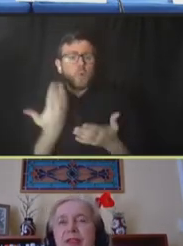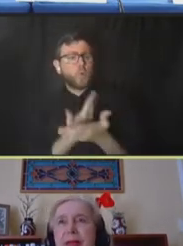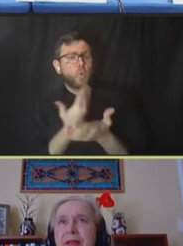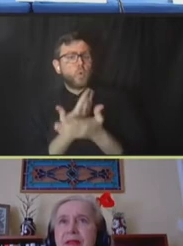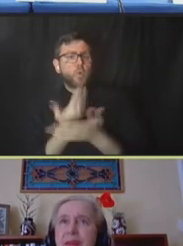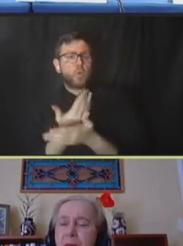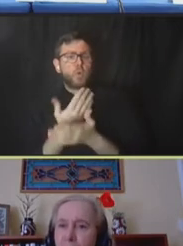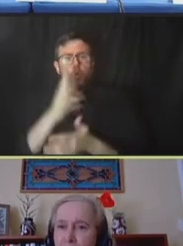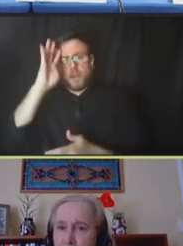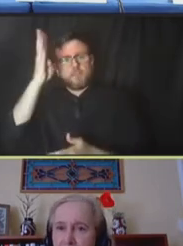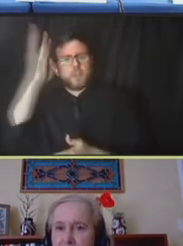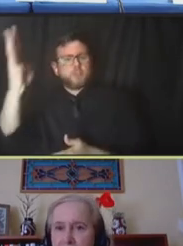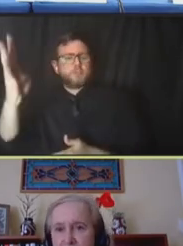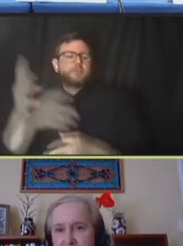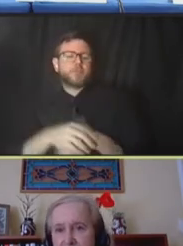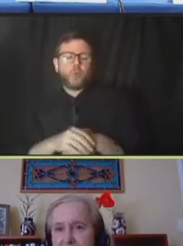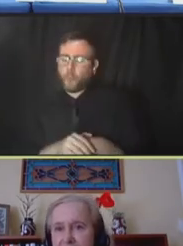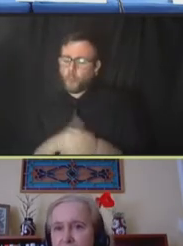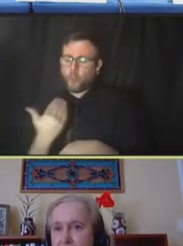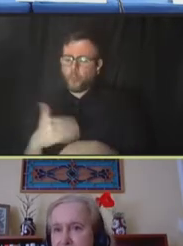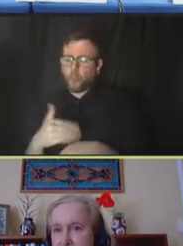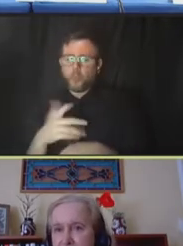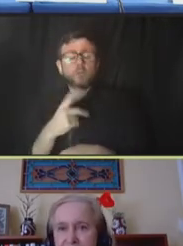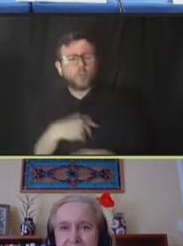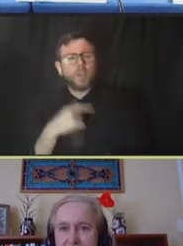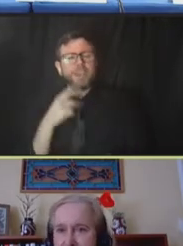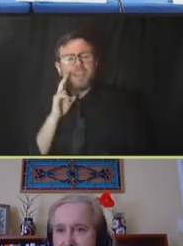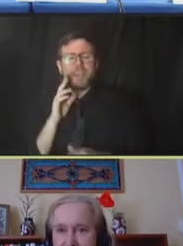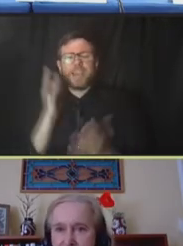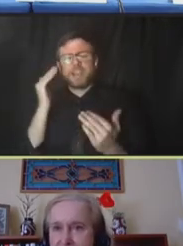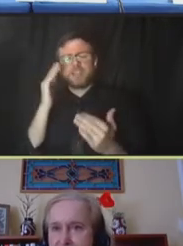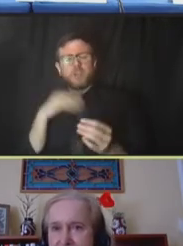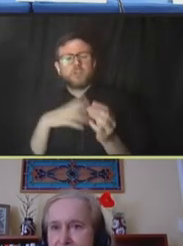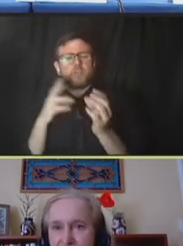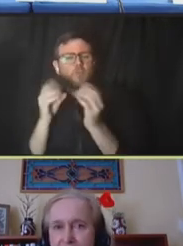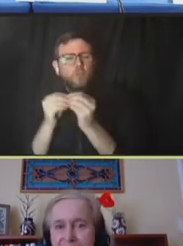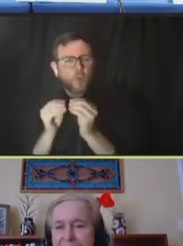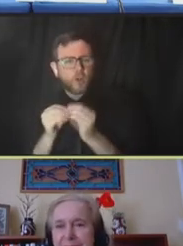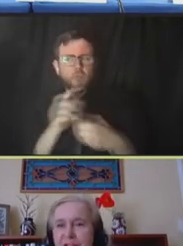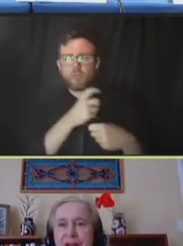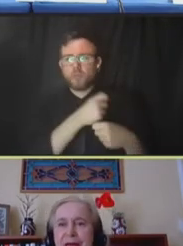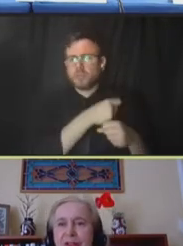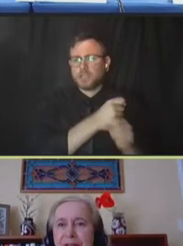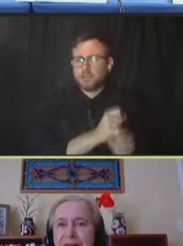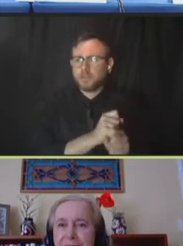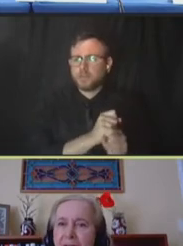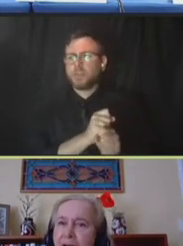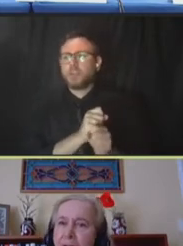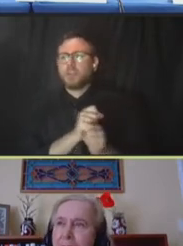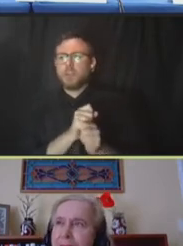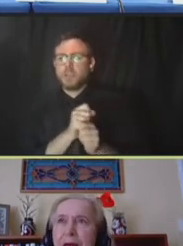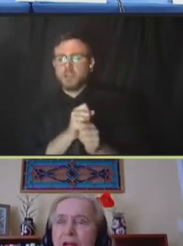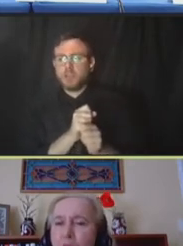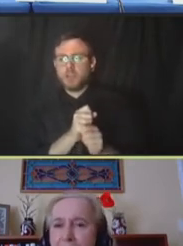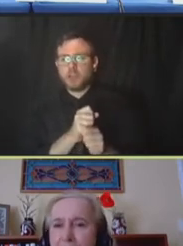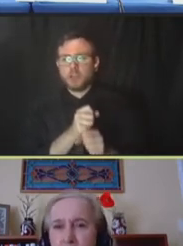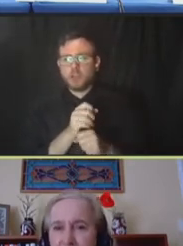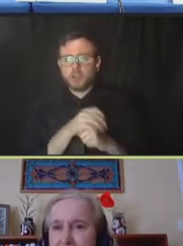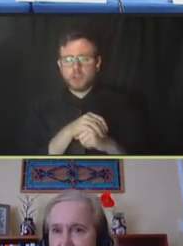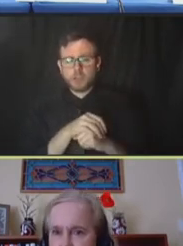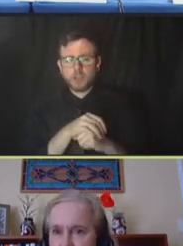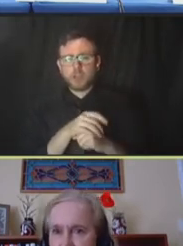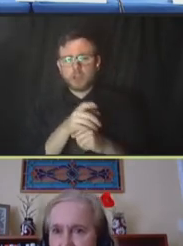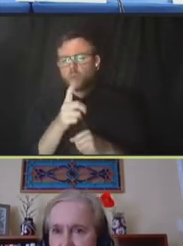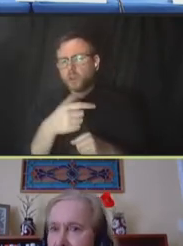And we expect to see more when it comes to vaccine production, dissemination, and ultimately injection. But no matter